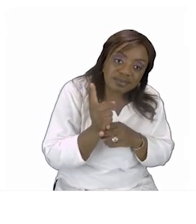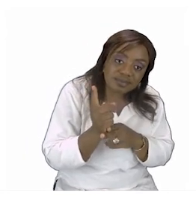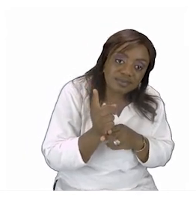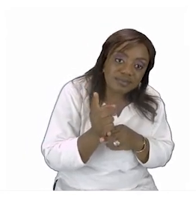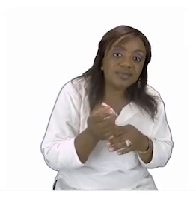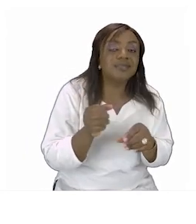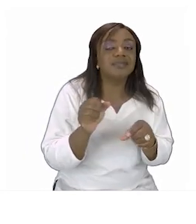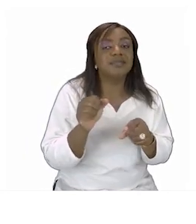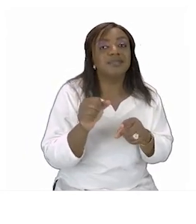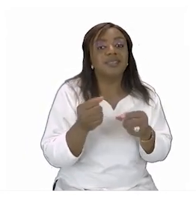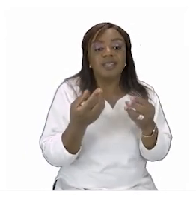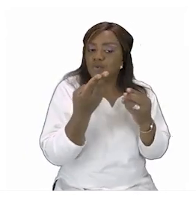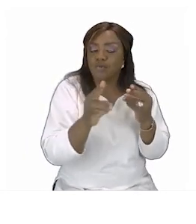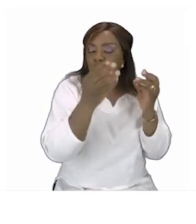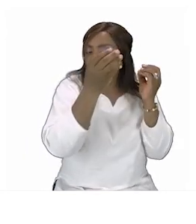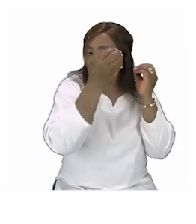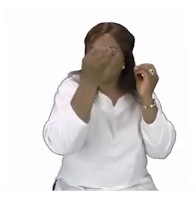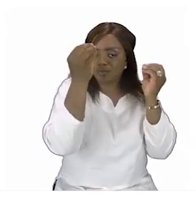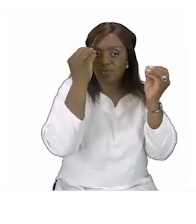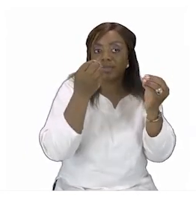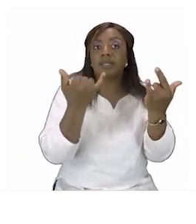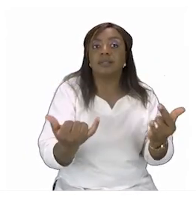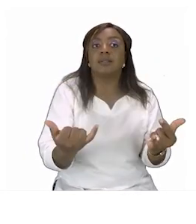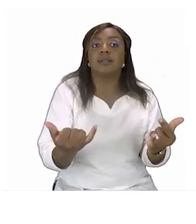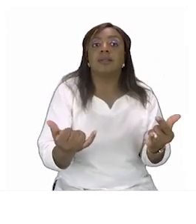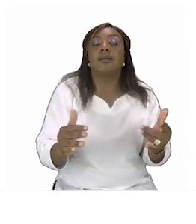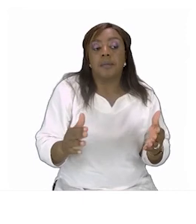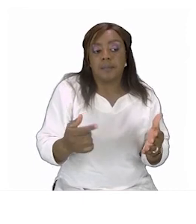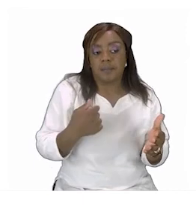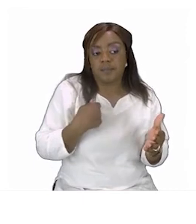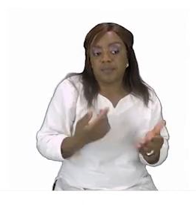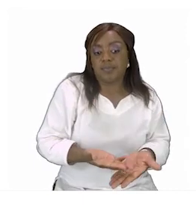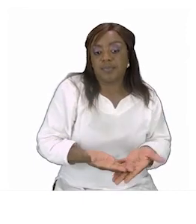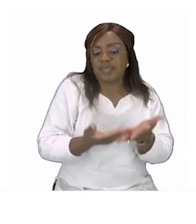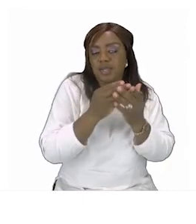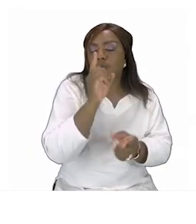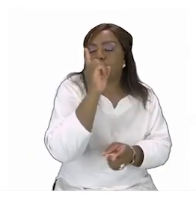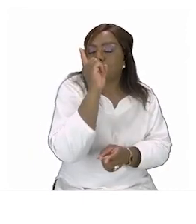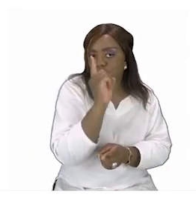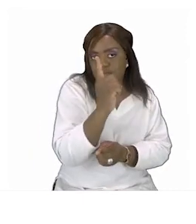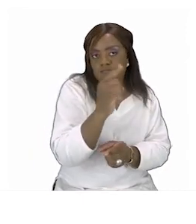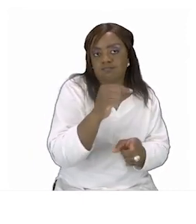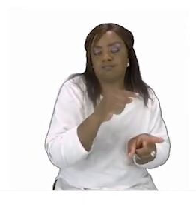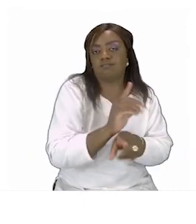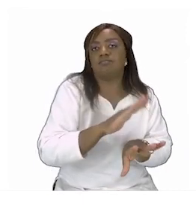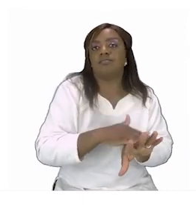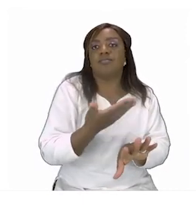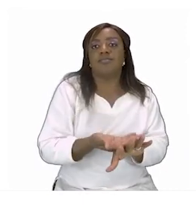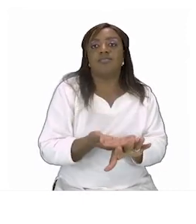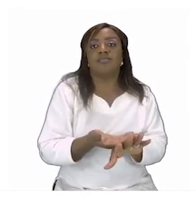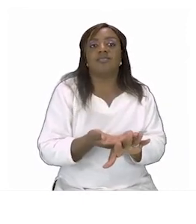so i am going to help you with at least one of these relationships